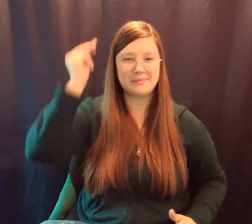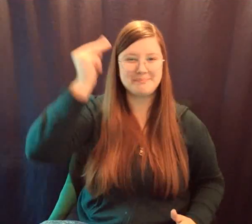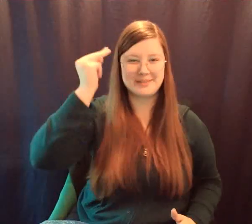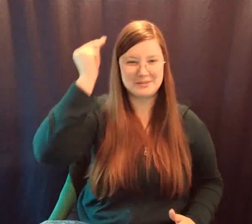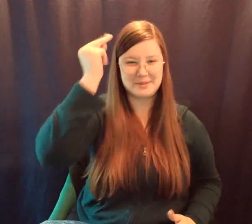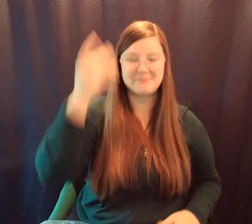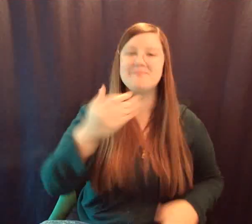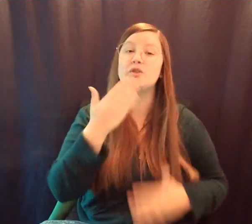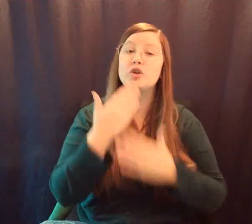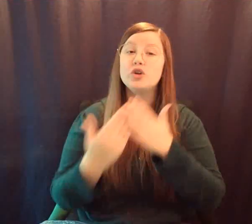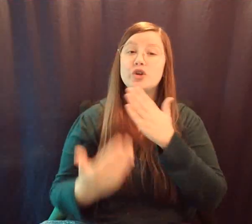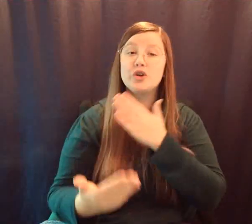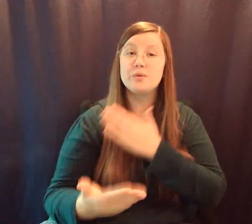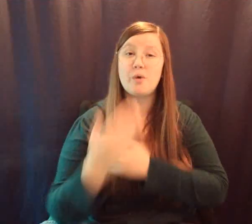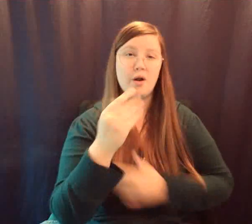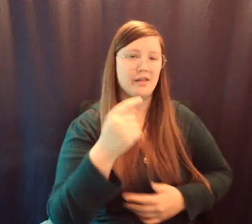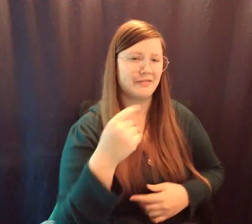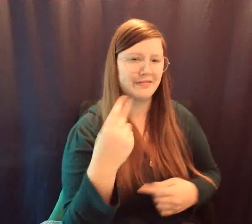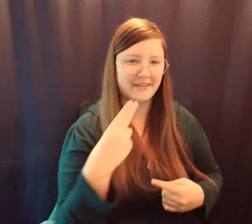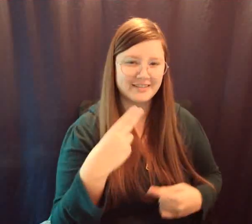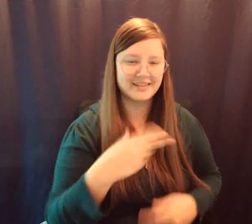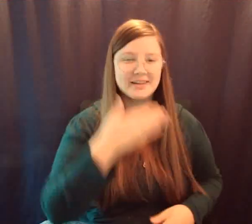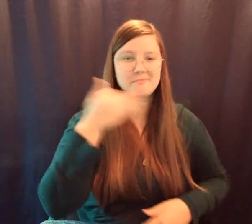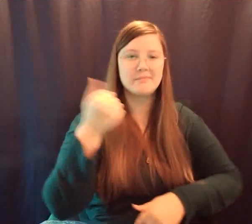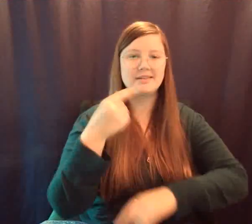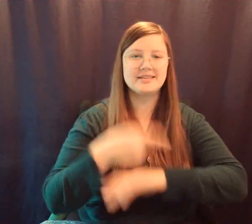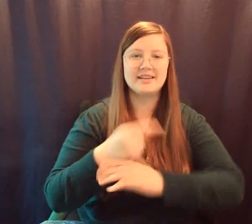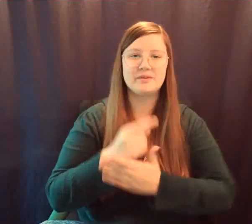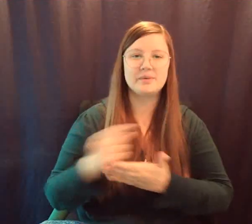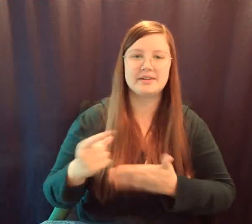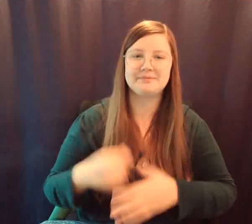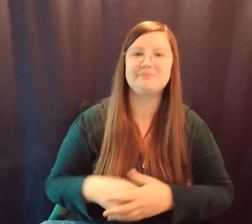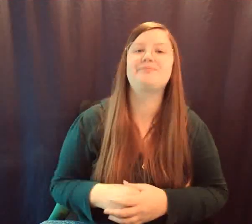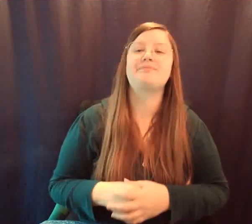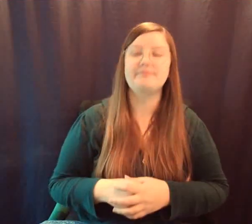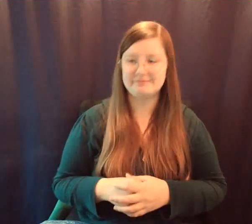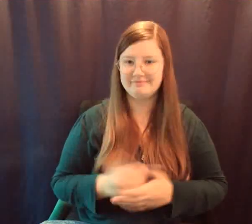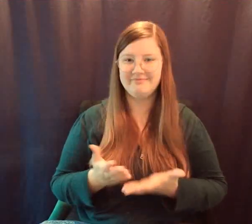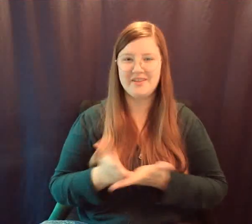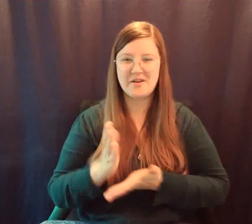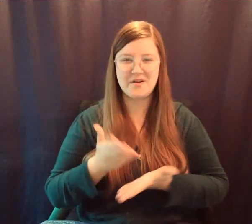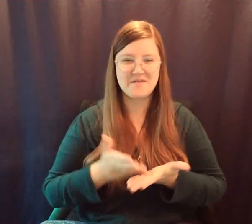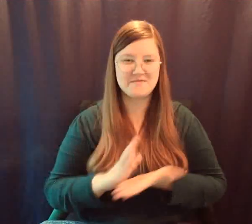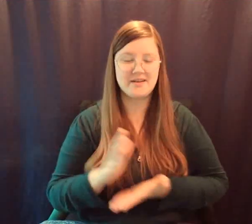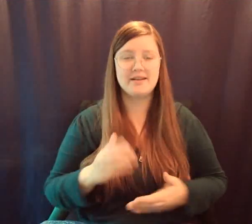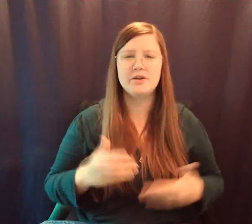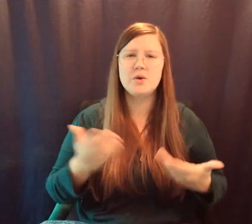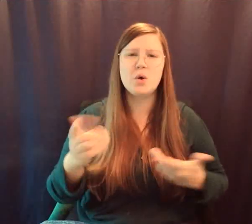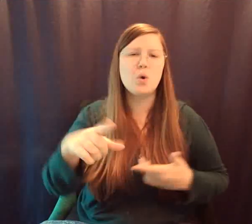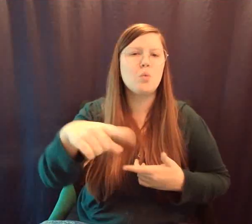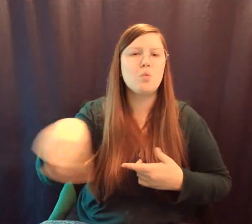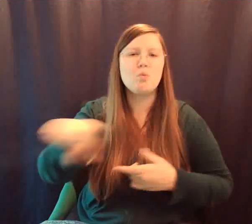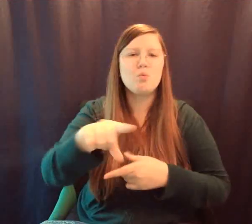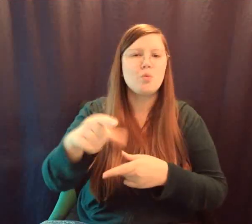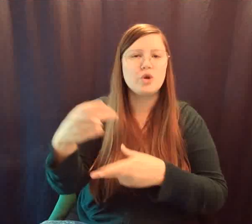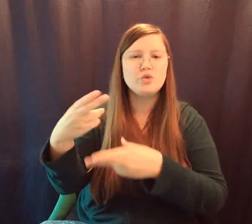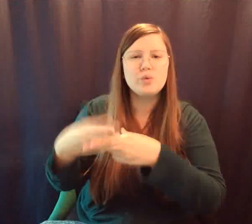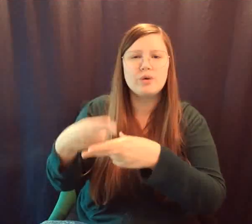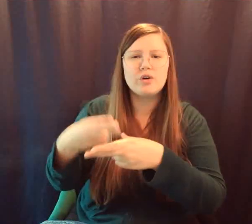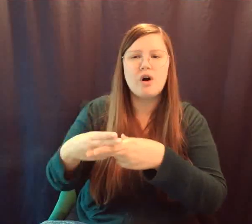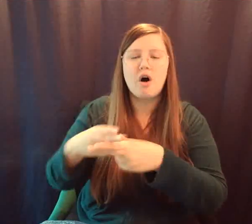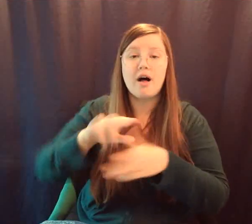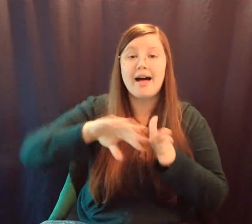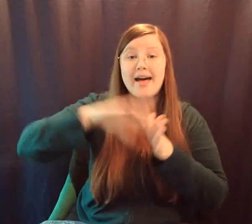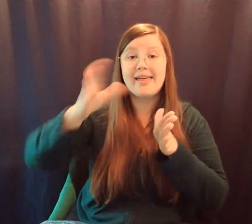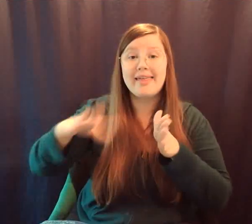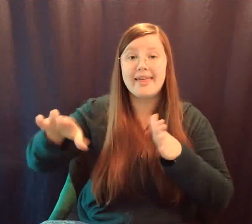Good Thursday morning to everybody. Best day of the week. All right, everybody. What do you call a hill